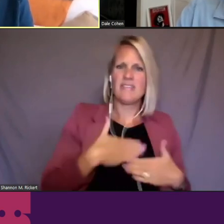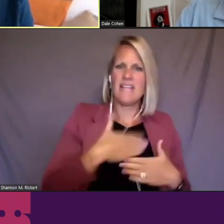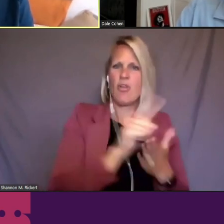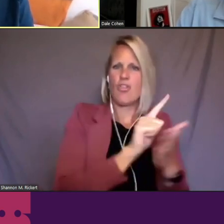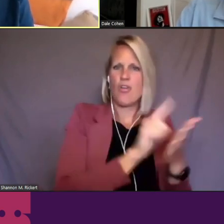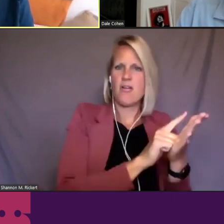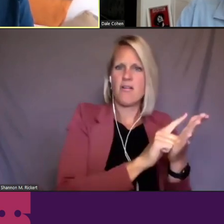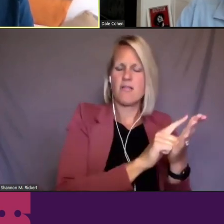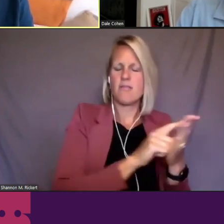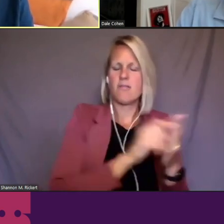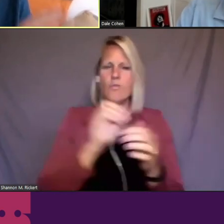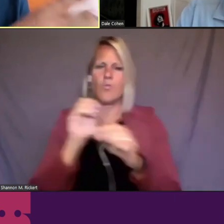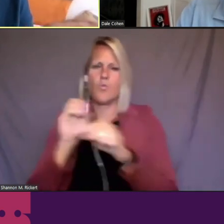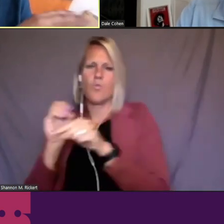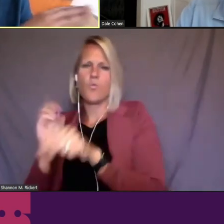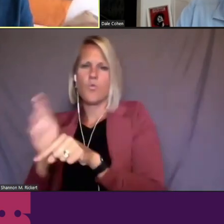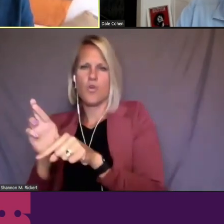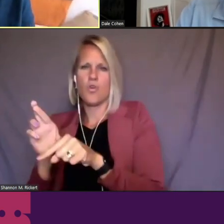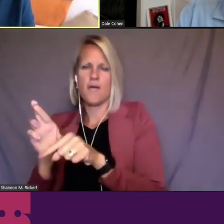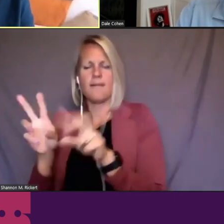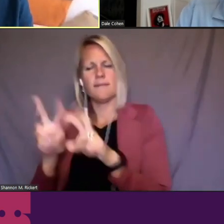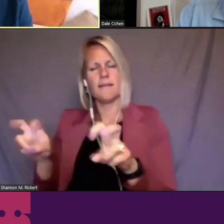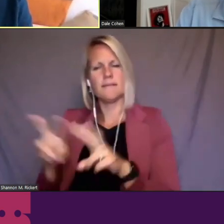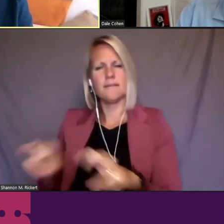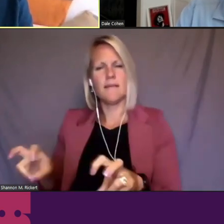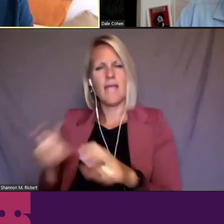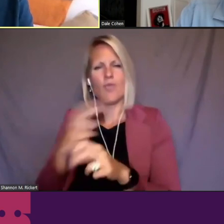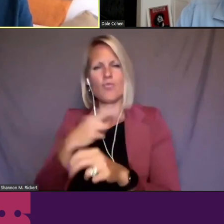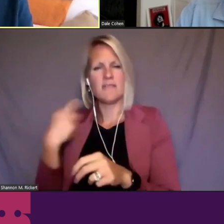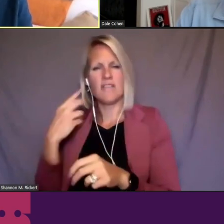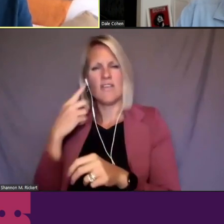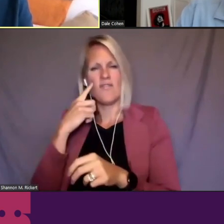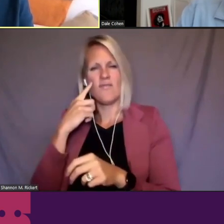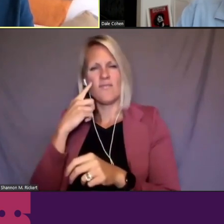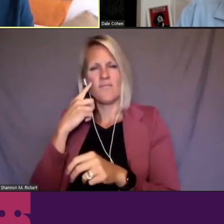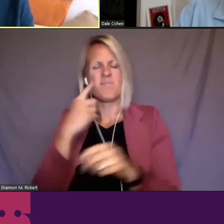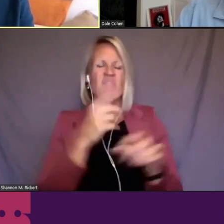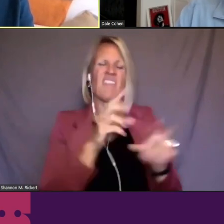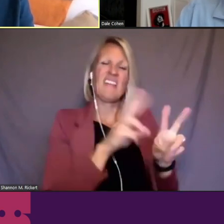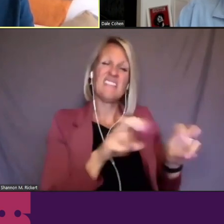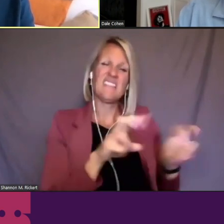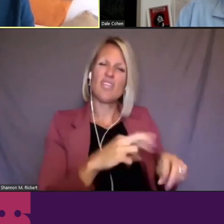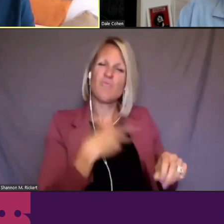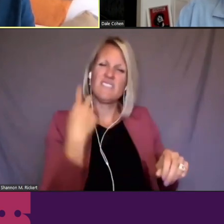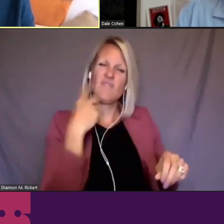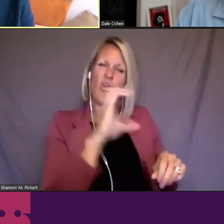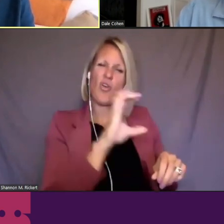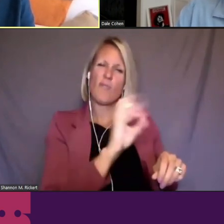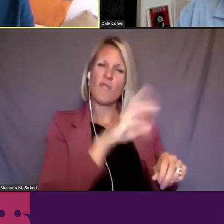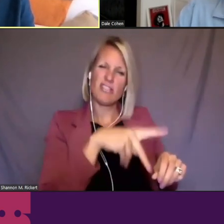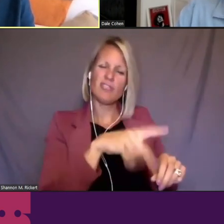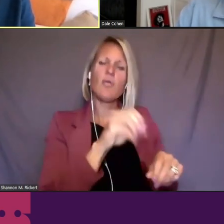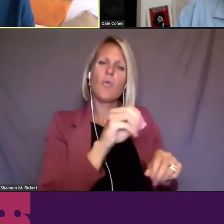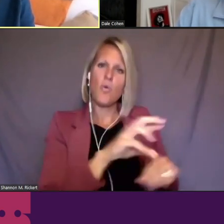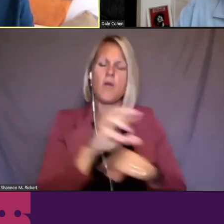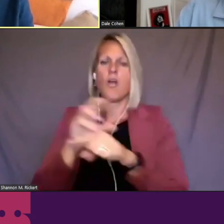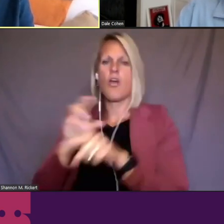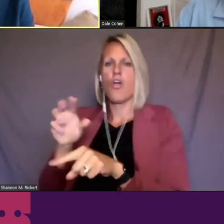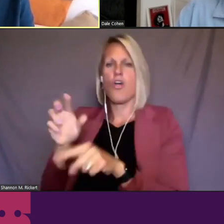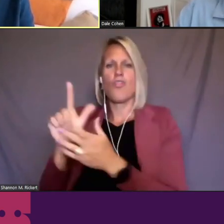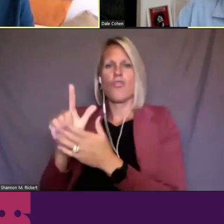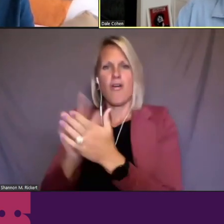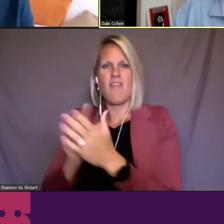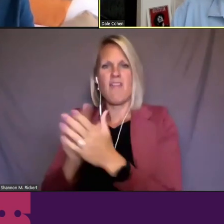you know, some sort of risk, say, for a corporation versus actually law that helps us do our journalism?